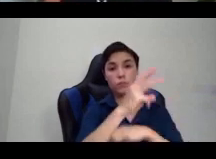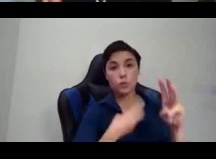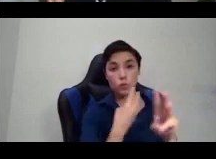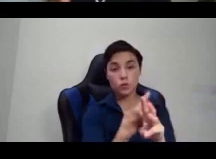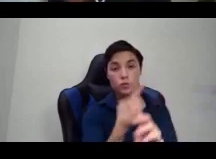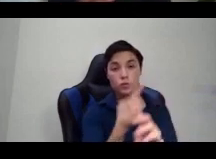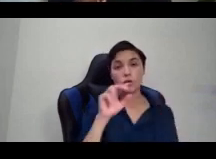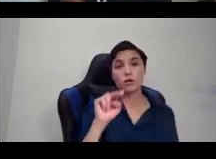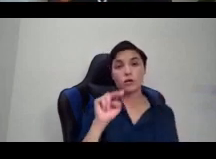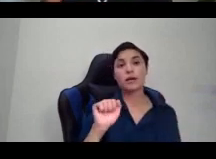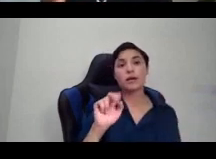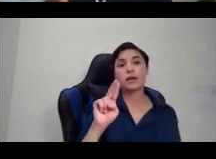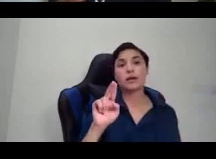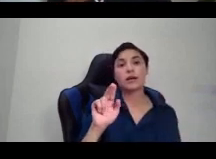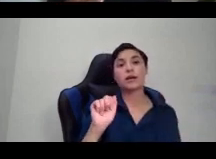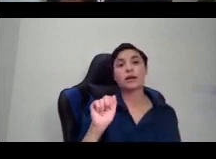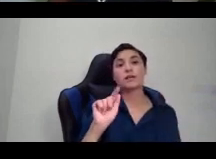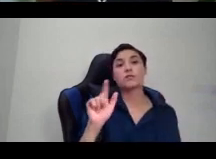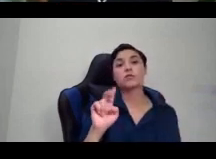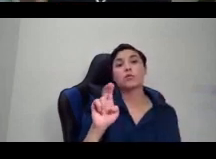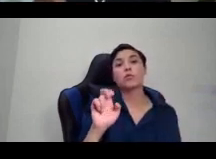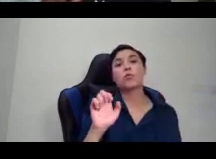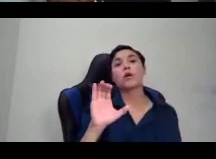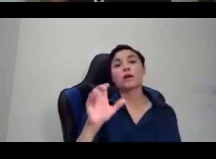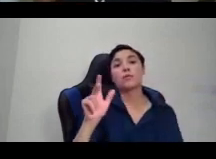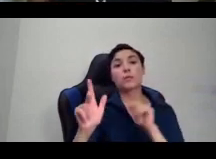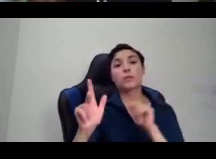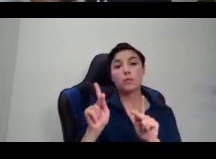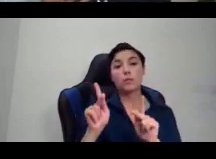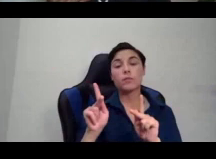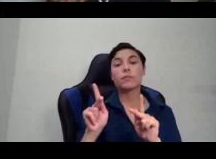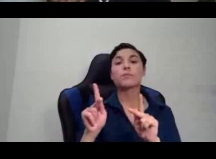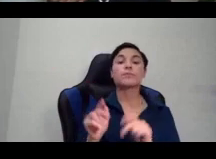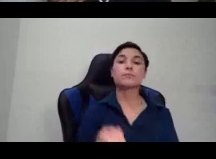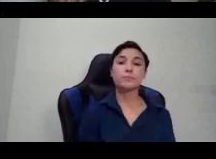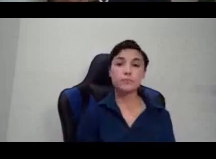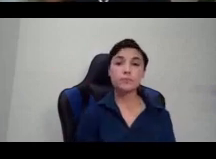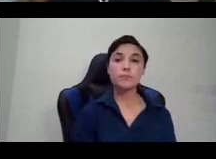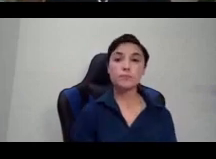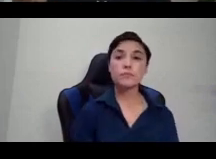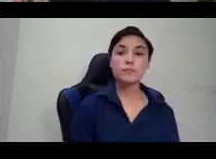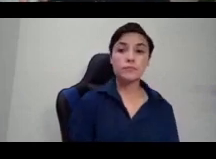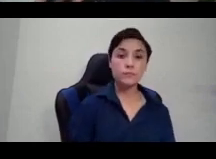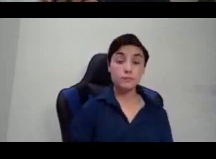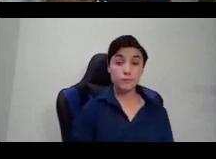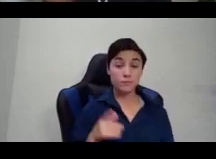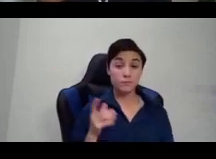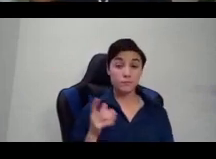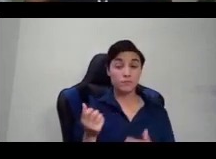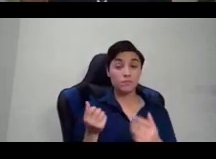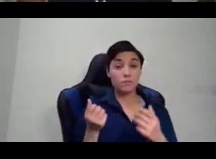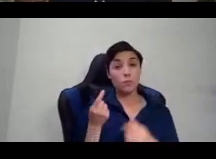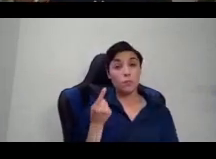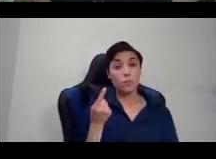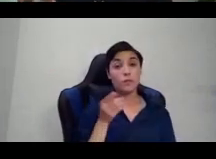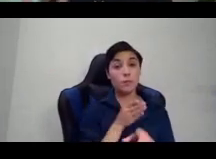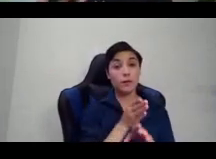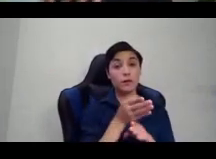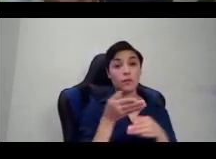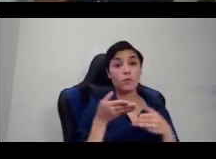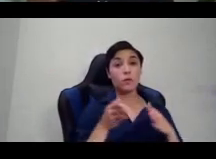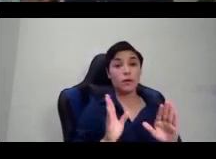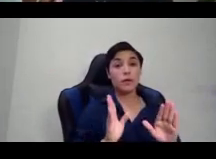Codex, which is one of the main ways that a lot of pieces of Aztec philosophy and